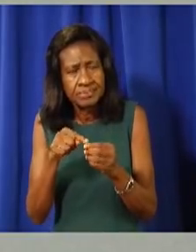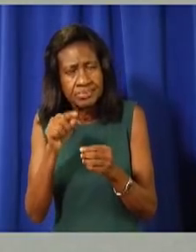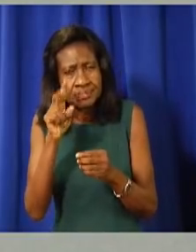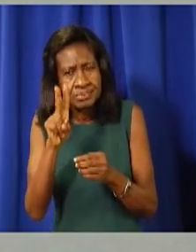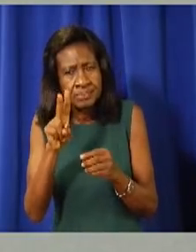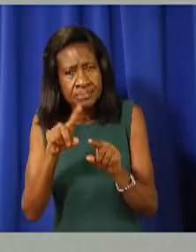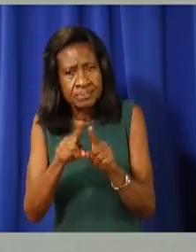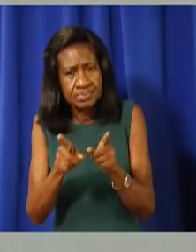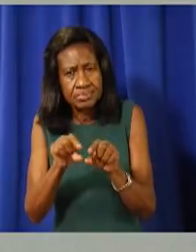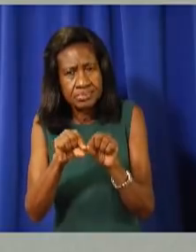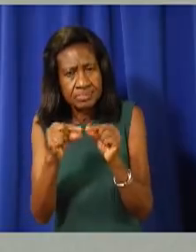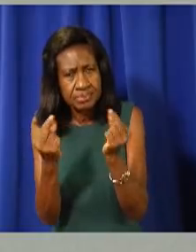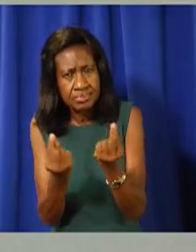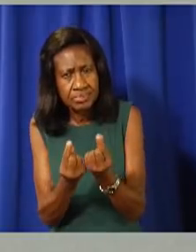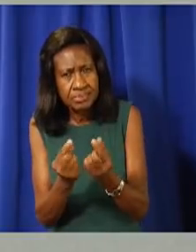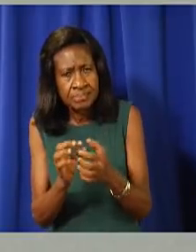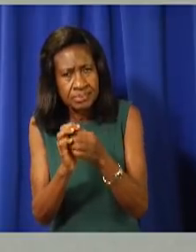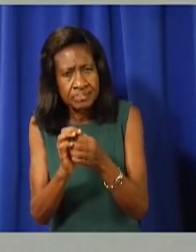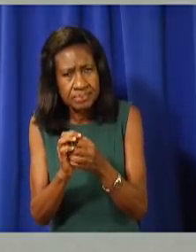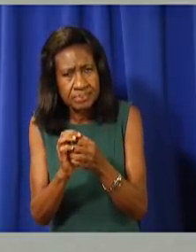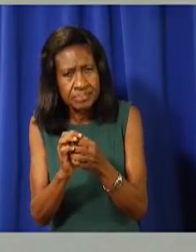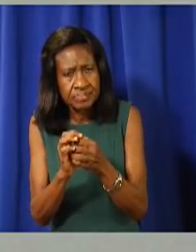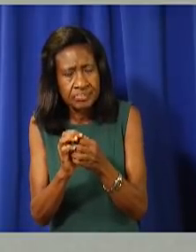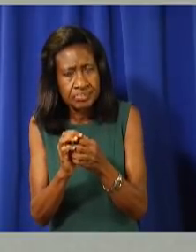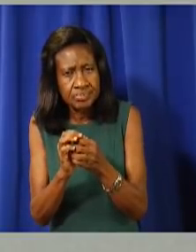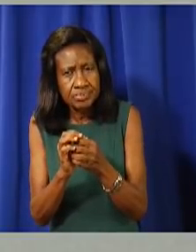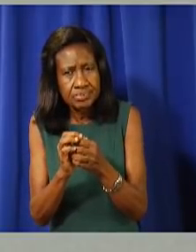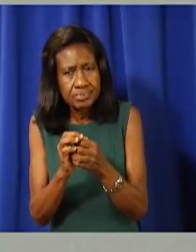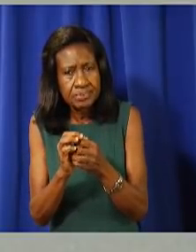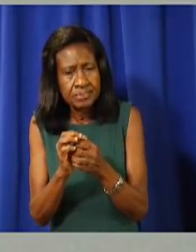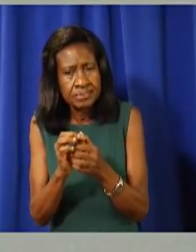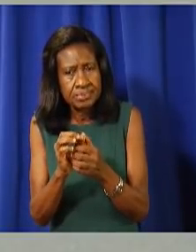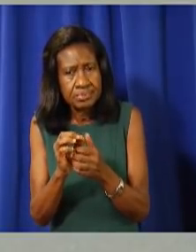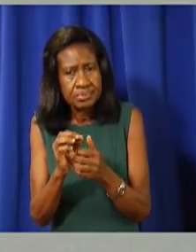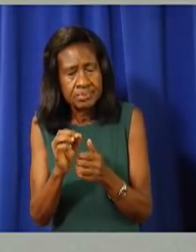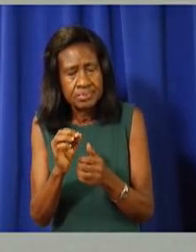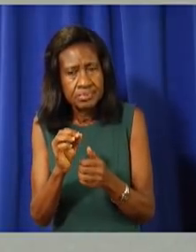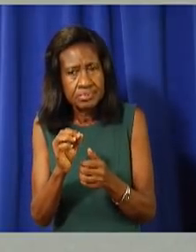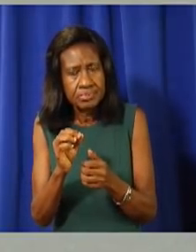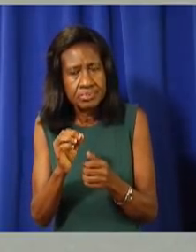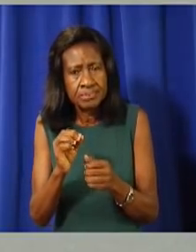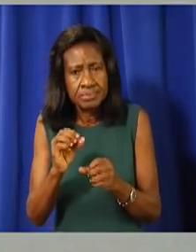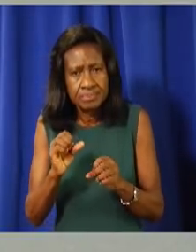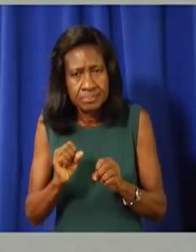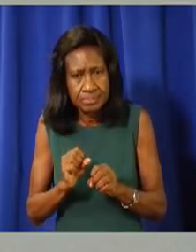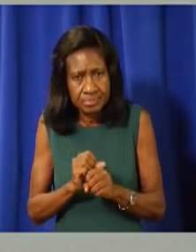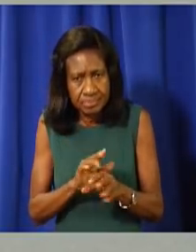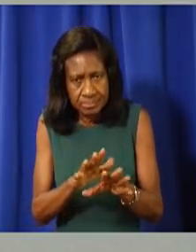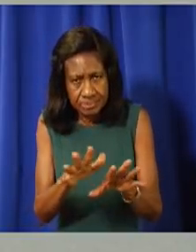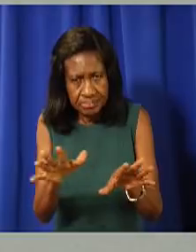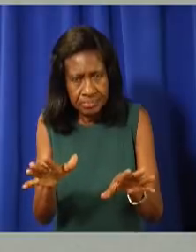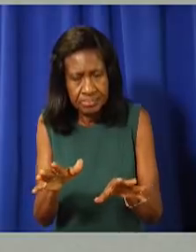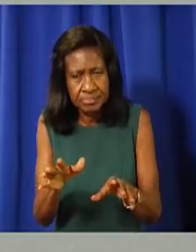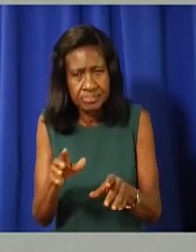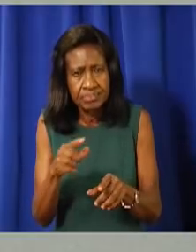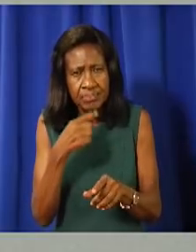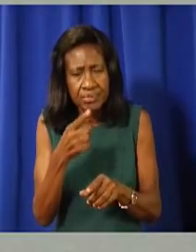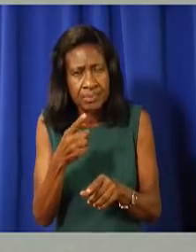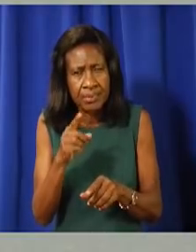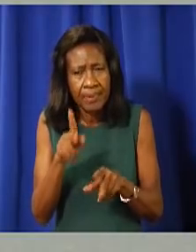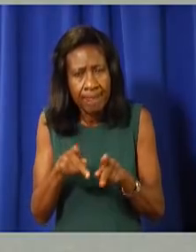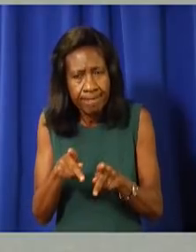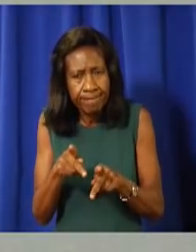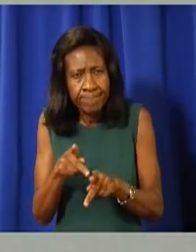groups of infections which, um, sort of end up with people being hospitalized. Um, there may be